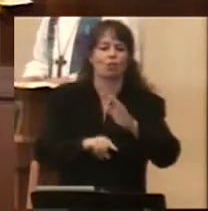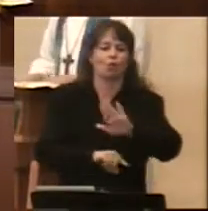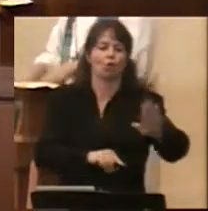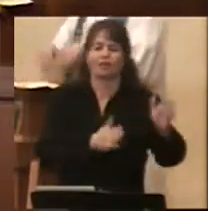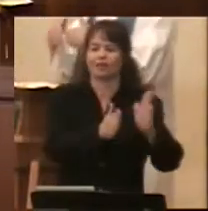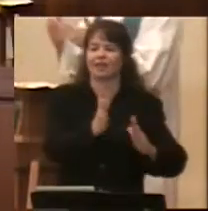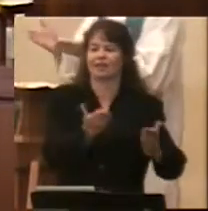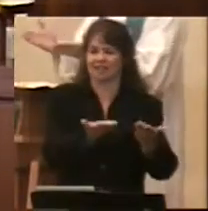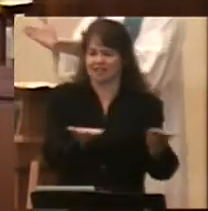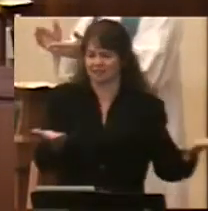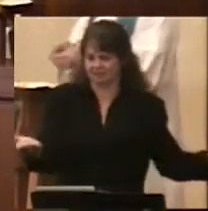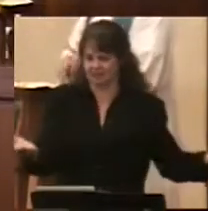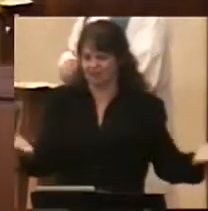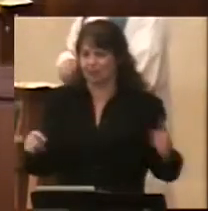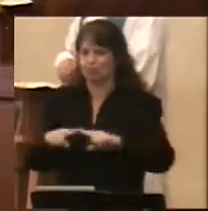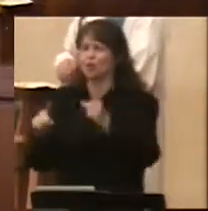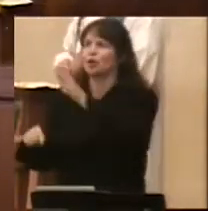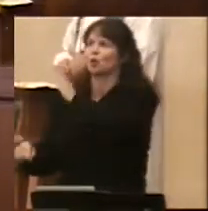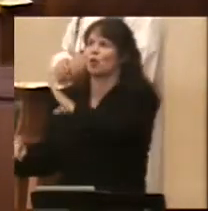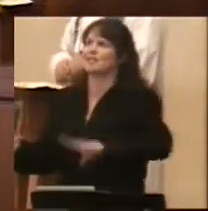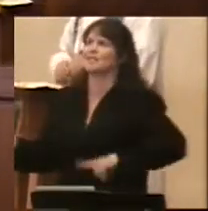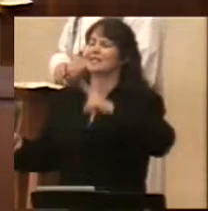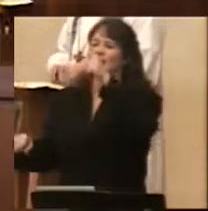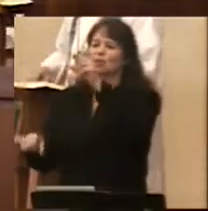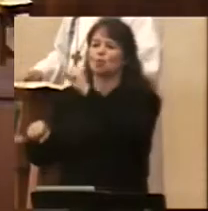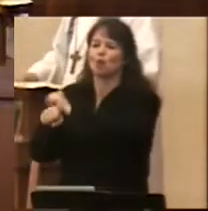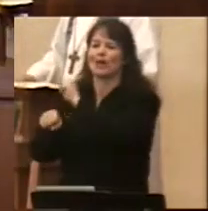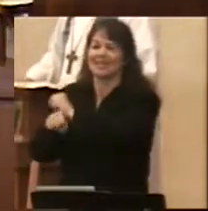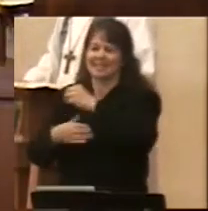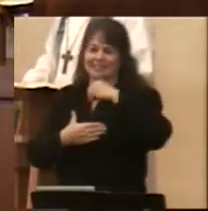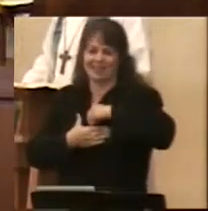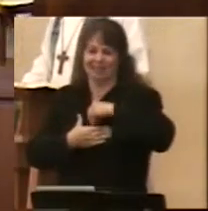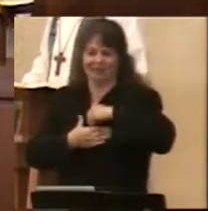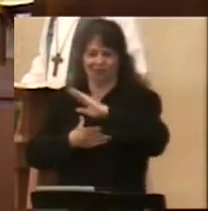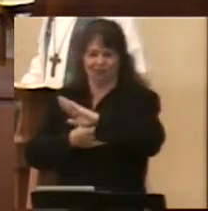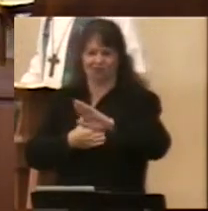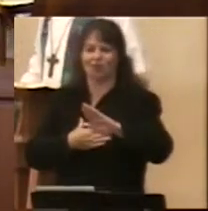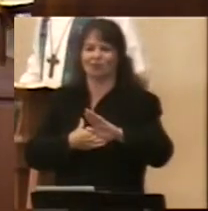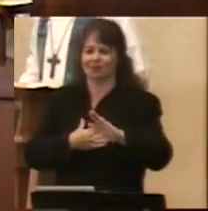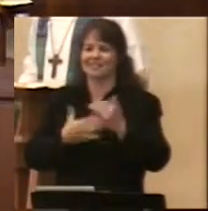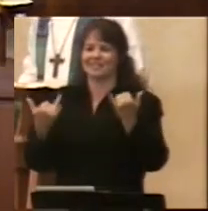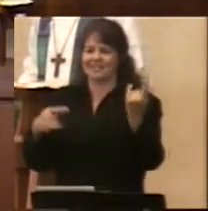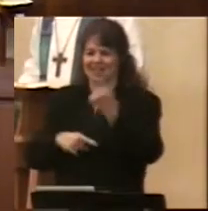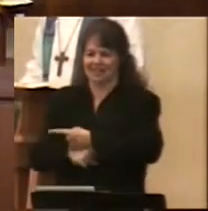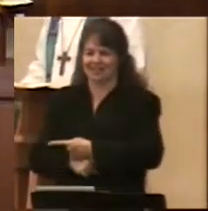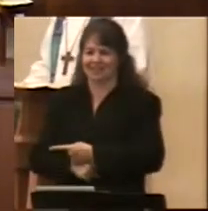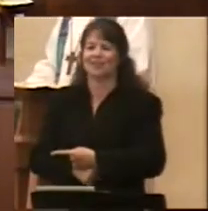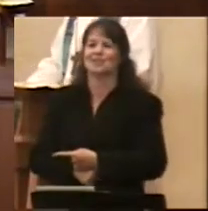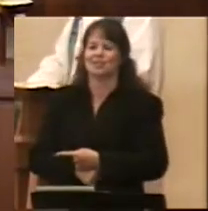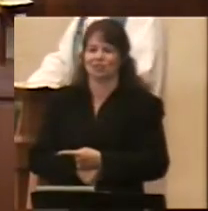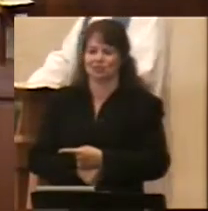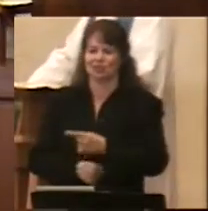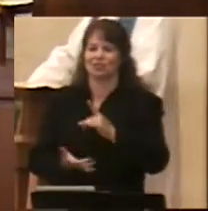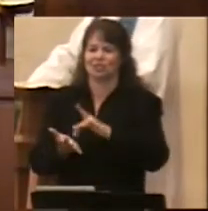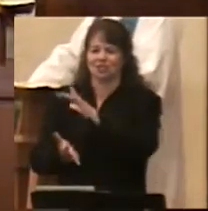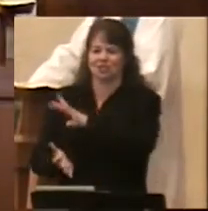the freedom. He is working in your lives this day. So the grace and peace of our Lord Jesus Christ be with you all.